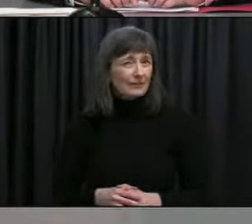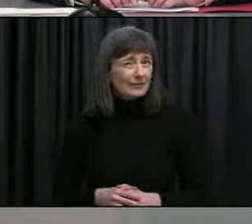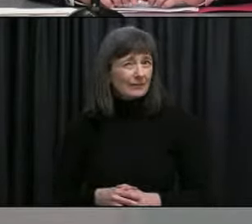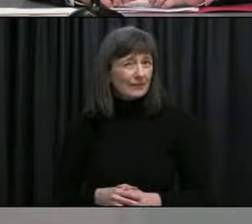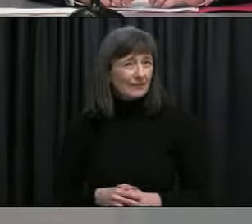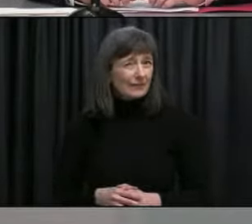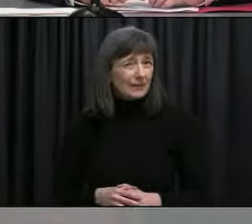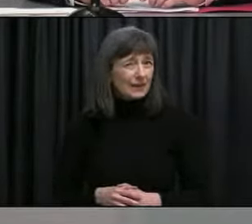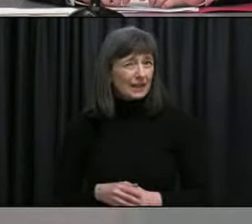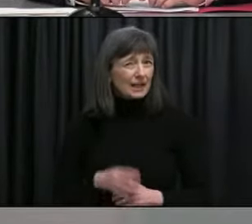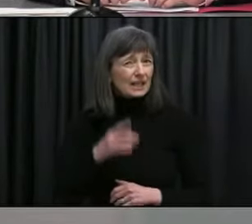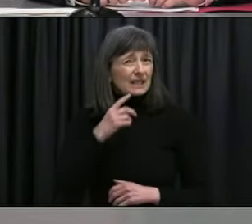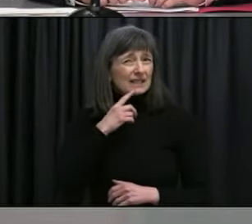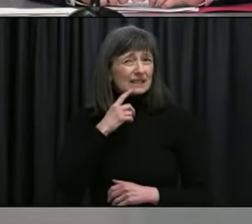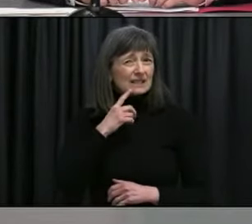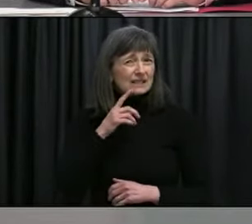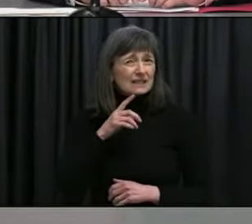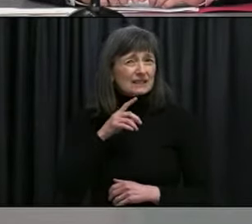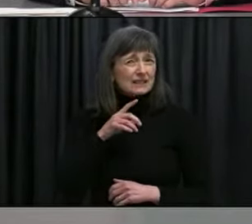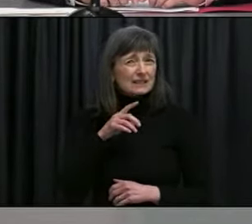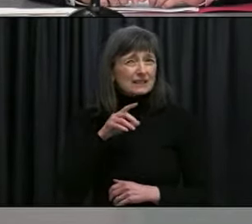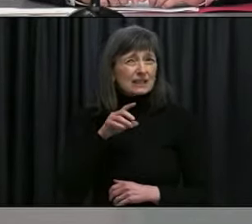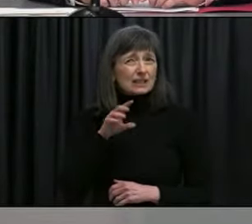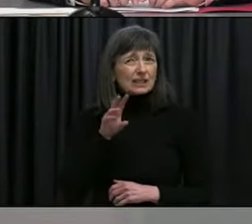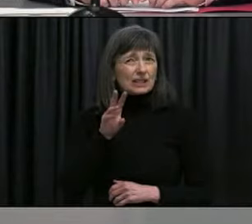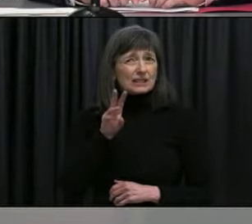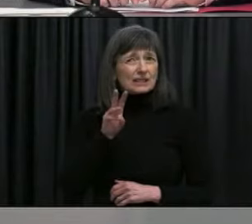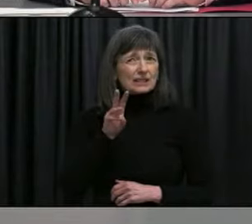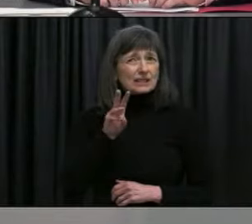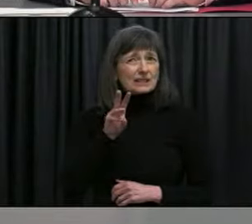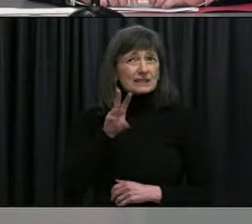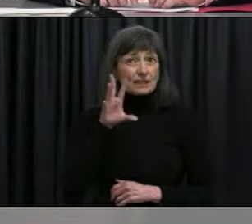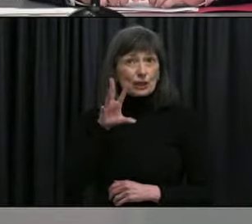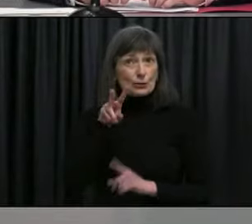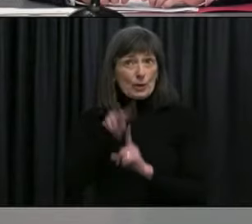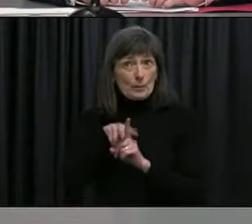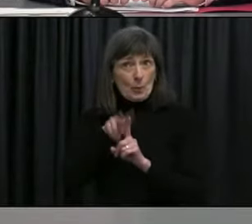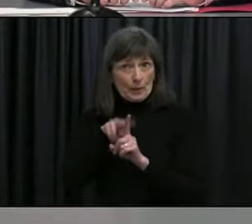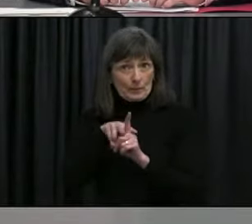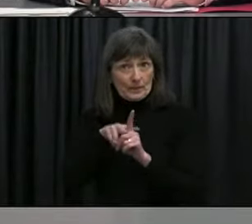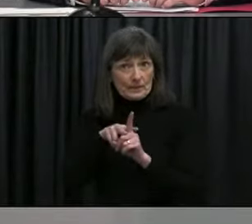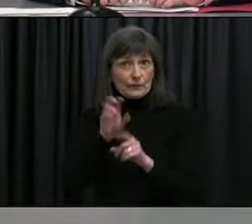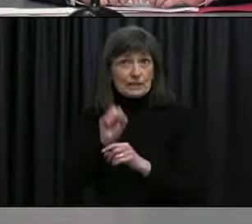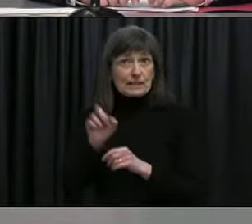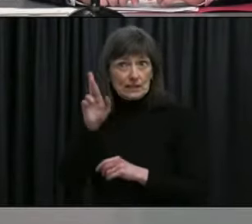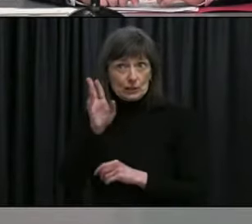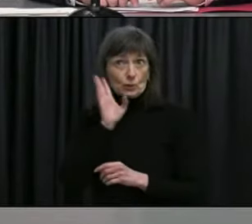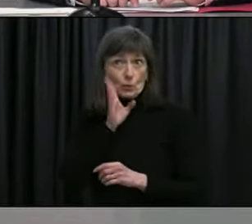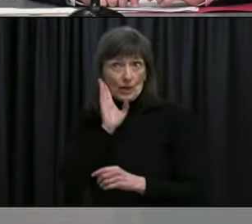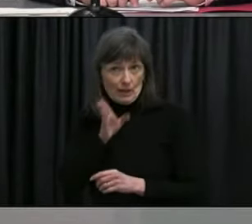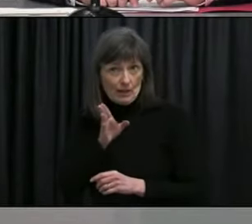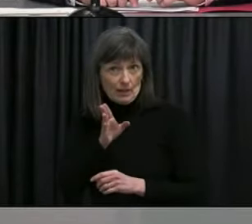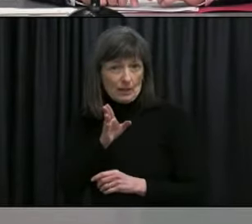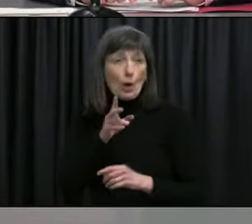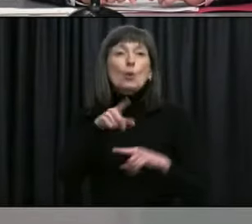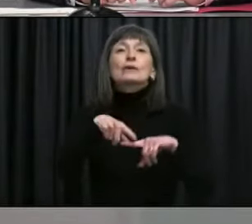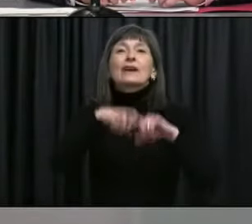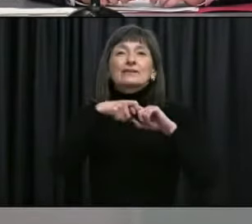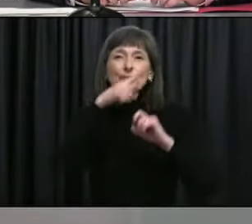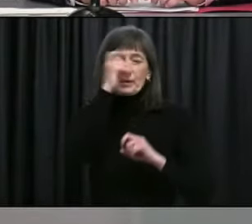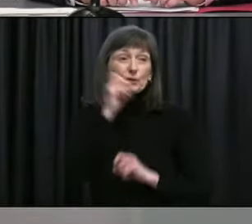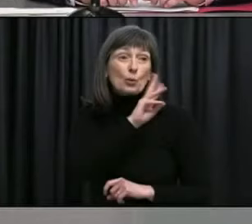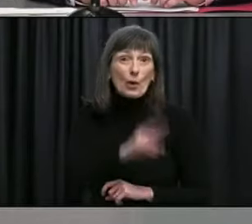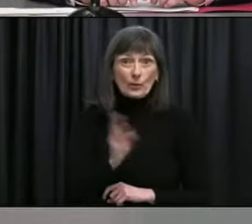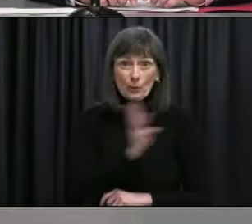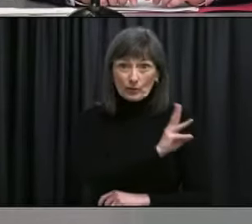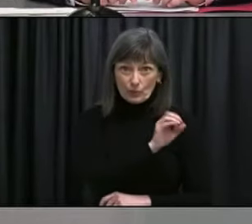600 appointments having to be rescheduled due to inclement weather um are there any concerns that that's also going to get